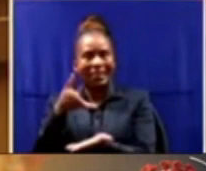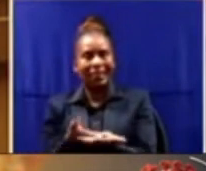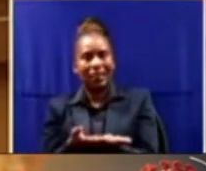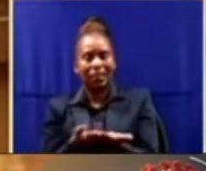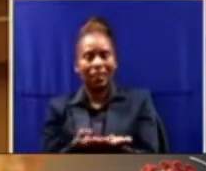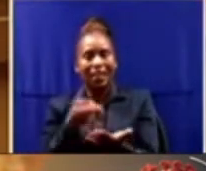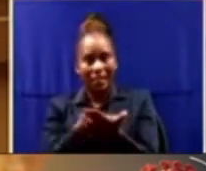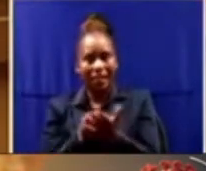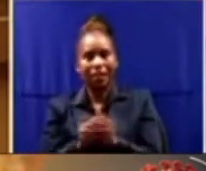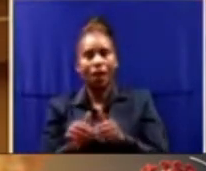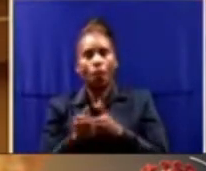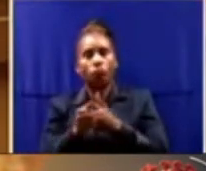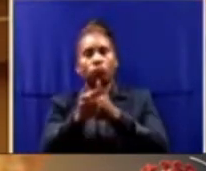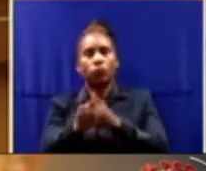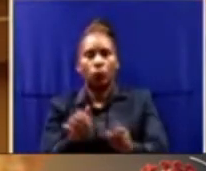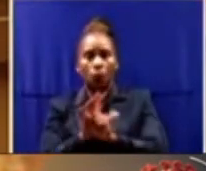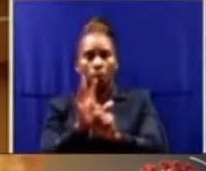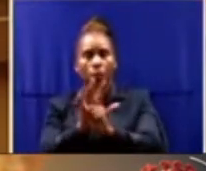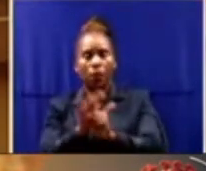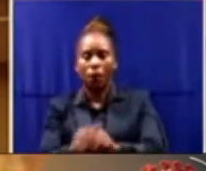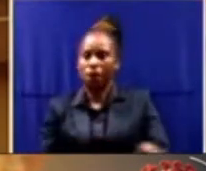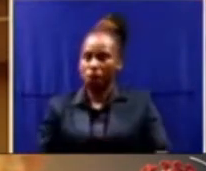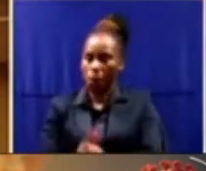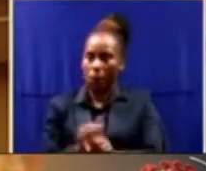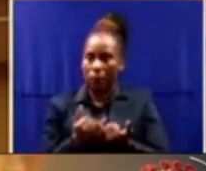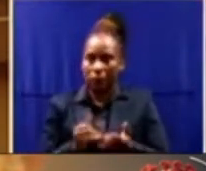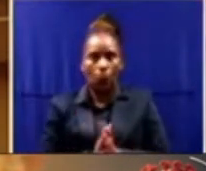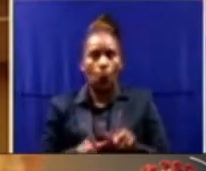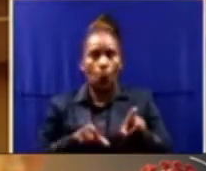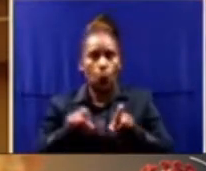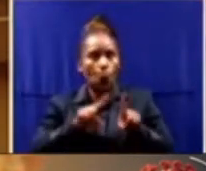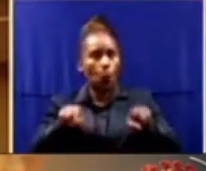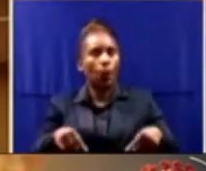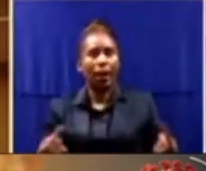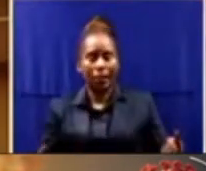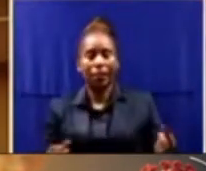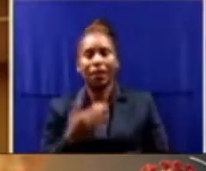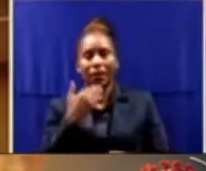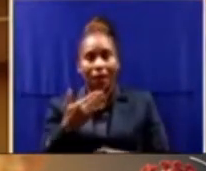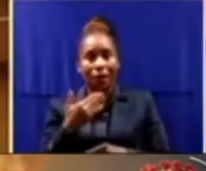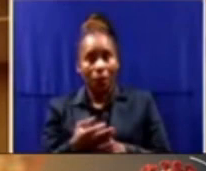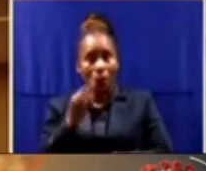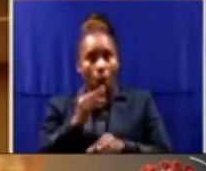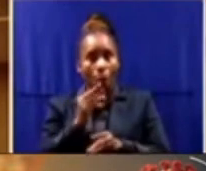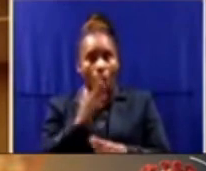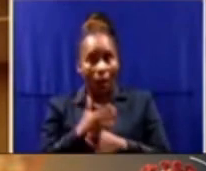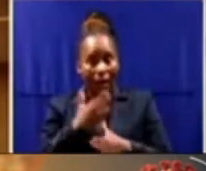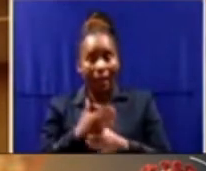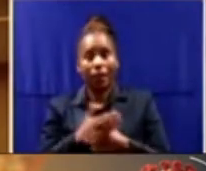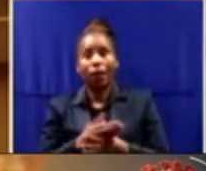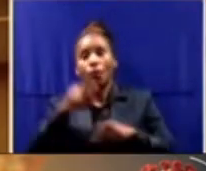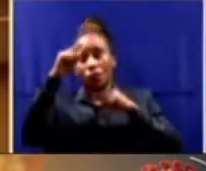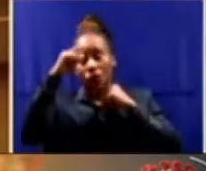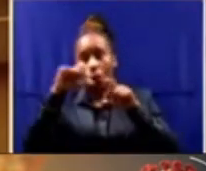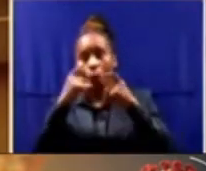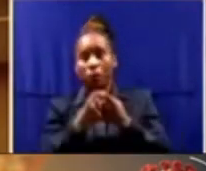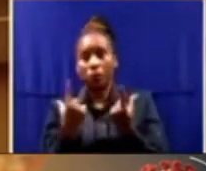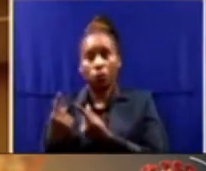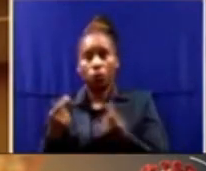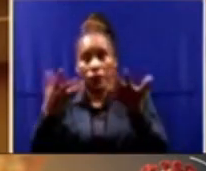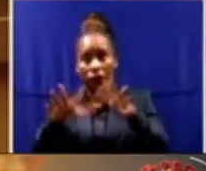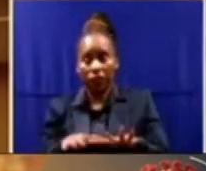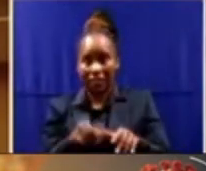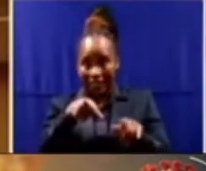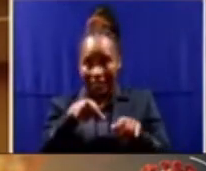which is now completely out of control. Thanks to the work done by the Portfolio Committee in Parliament in highlighting these issues,